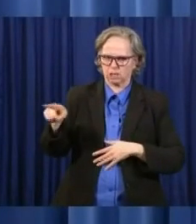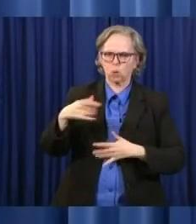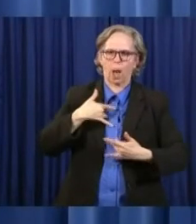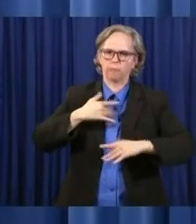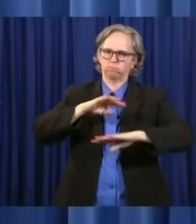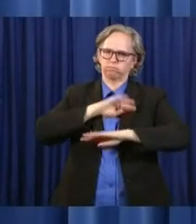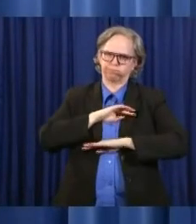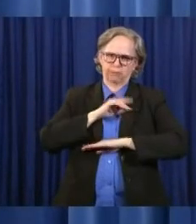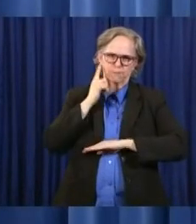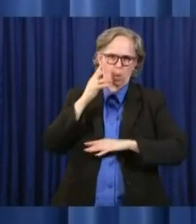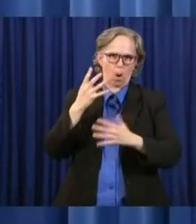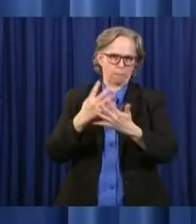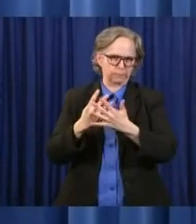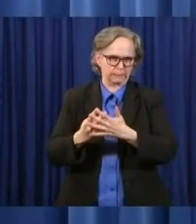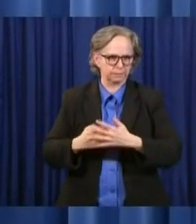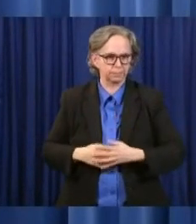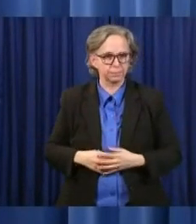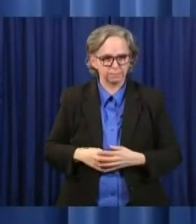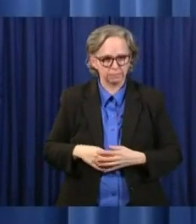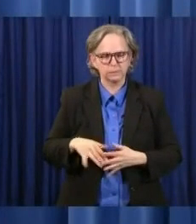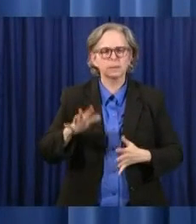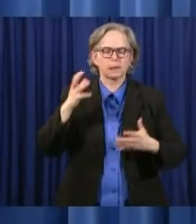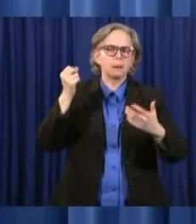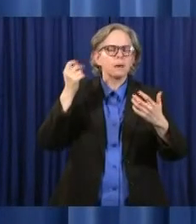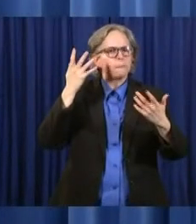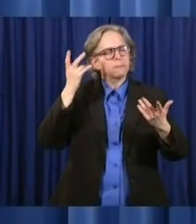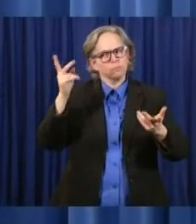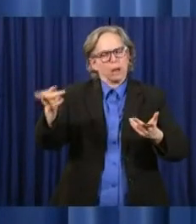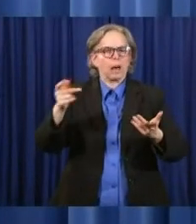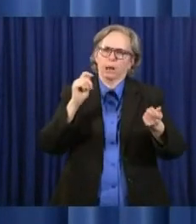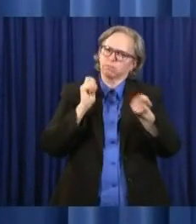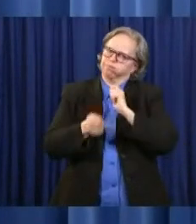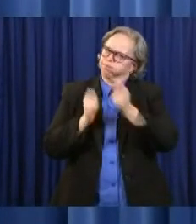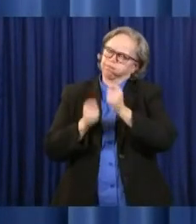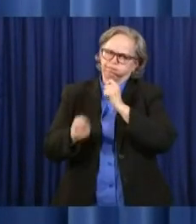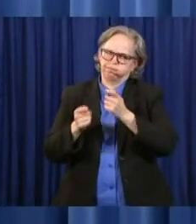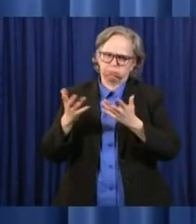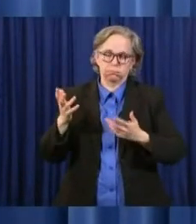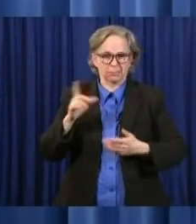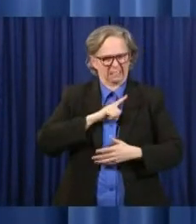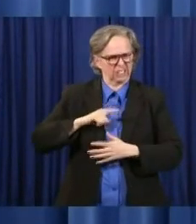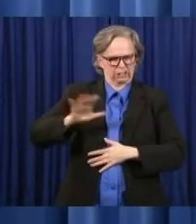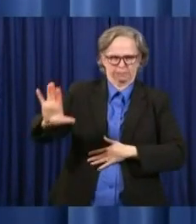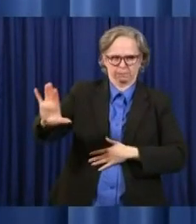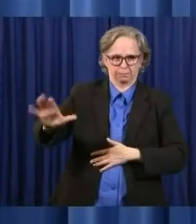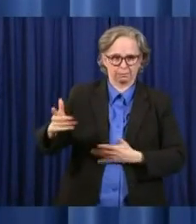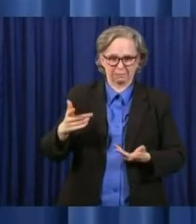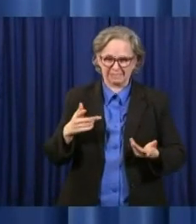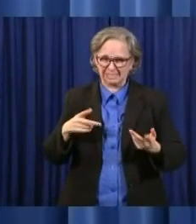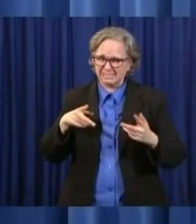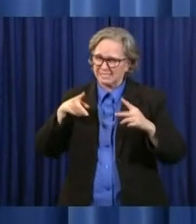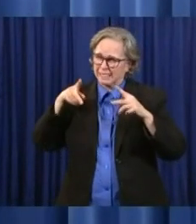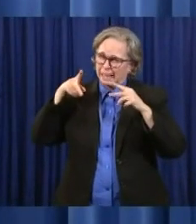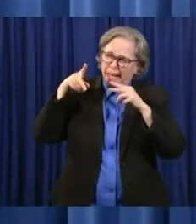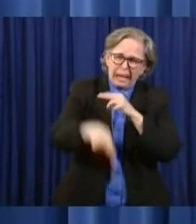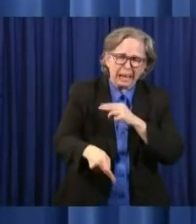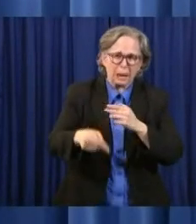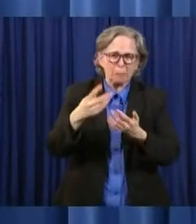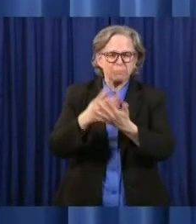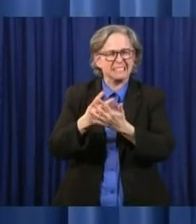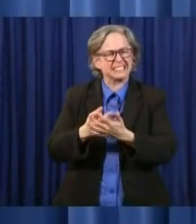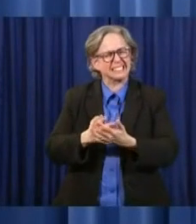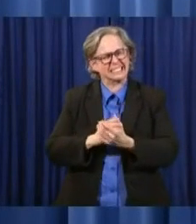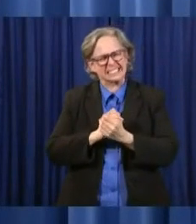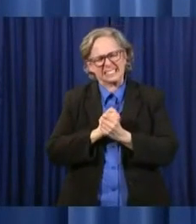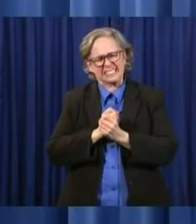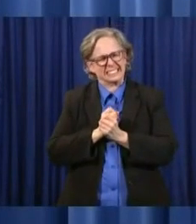find the money, there's not really much of an opportunity in the prisons to cut that money. It's all in